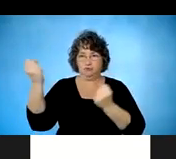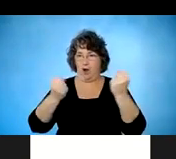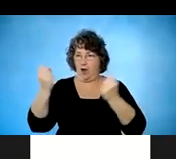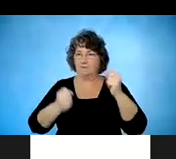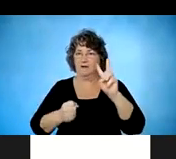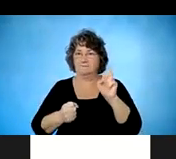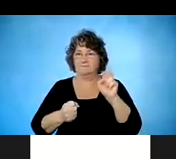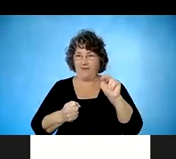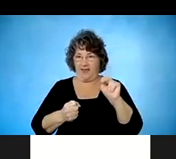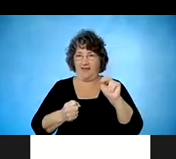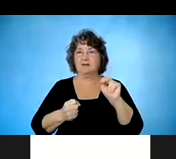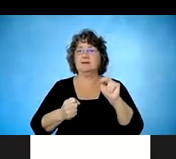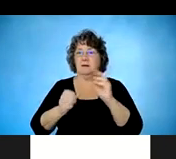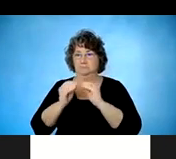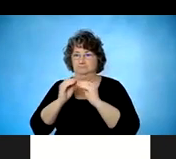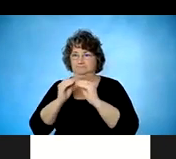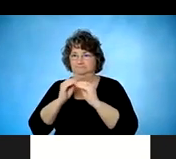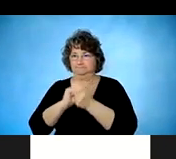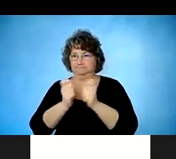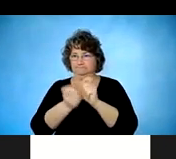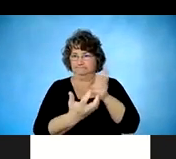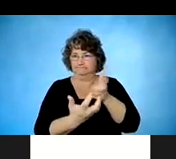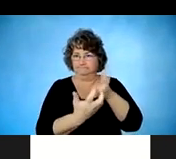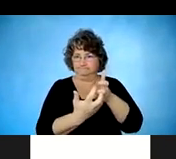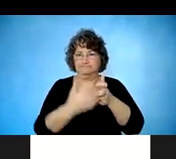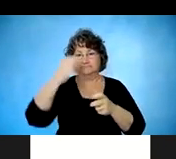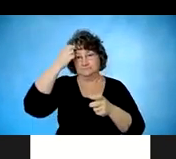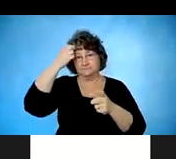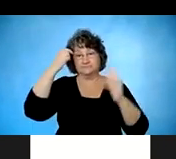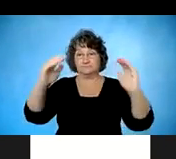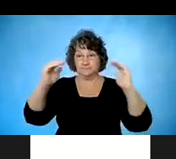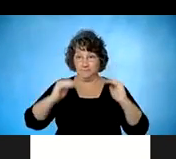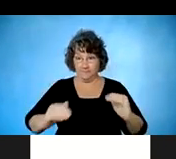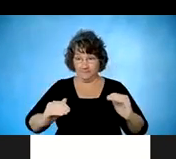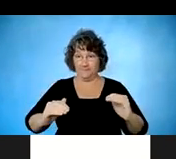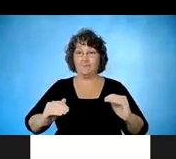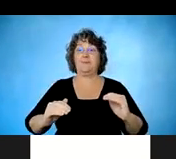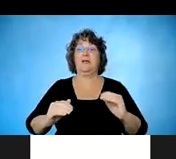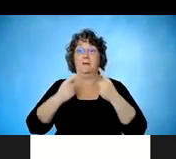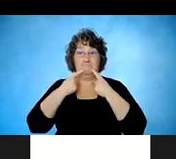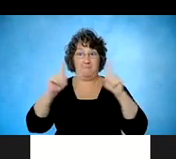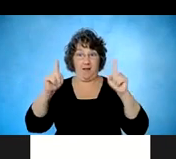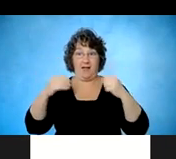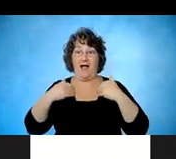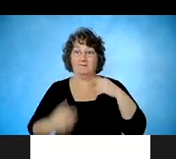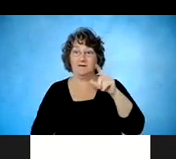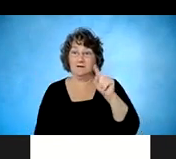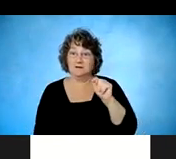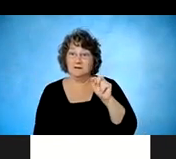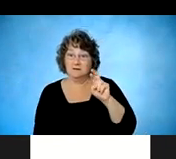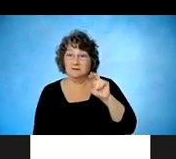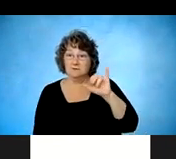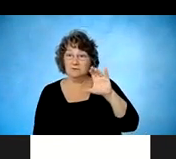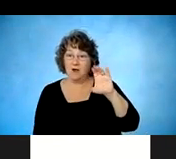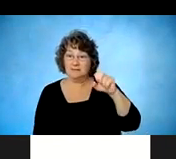to get more and more muscle function. You get your triceps. This allows you even more independence. This is the picture of me